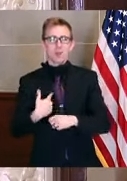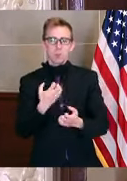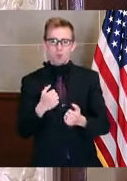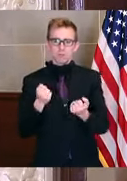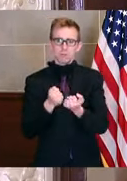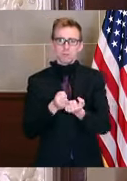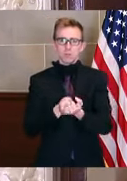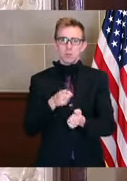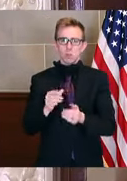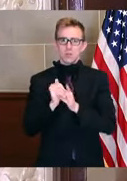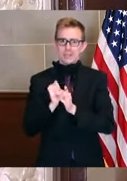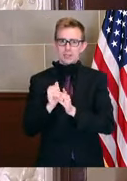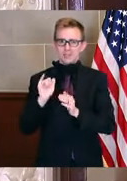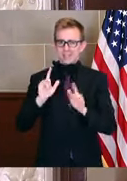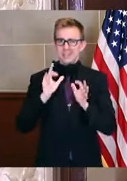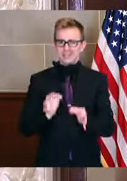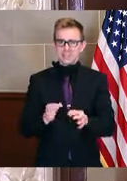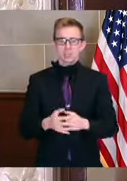those decisions will be really important.